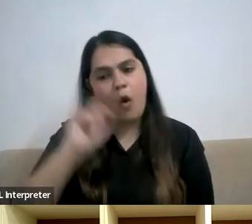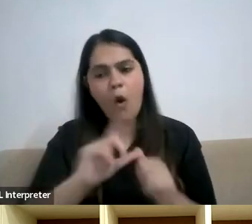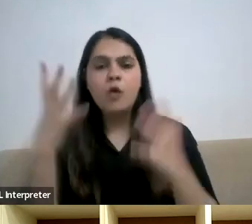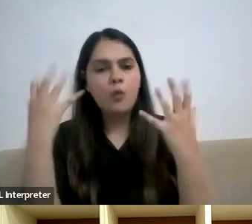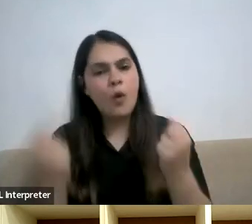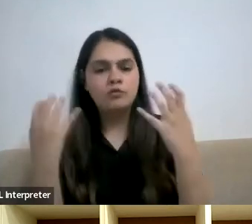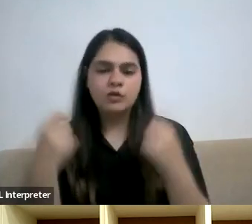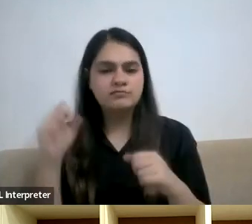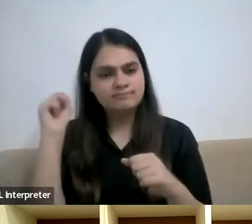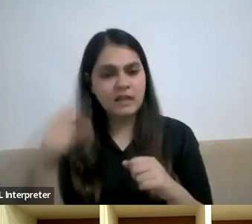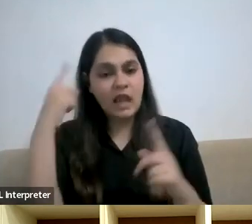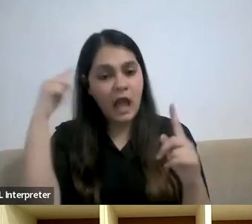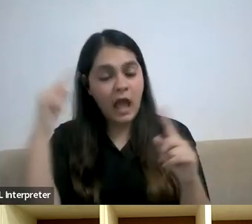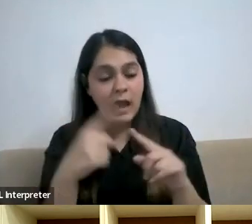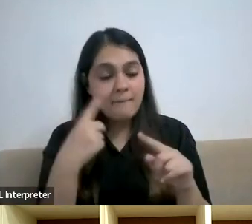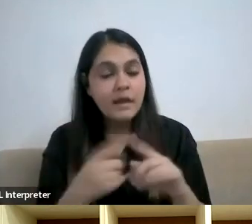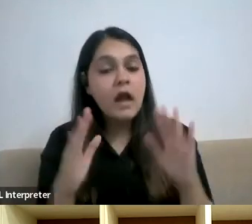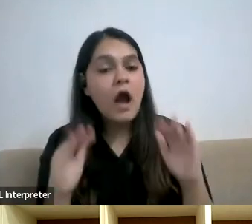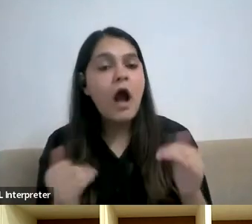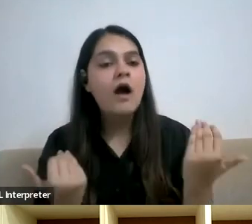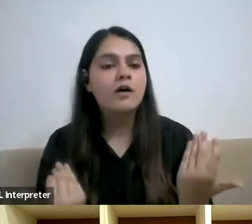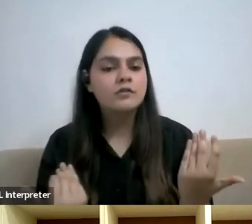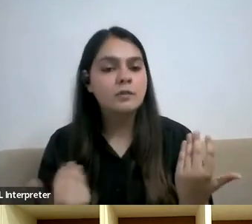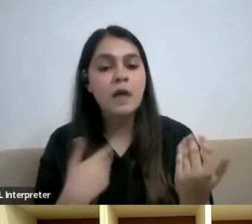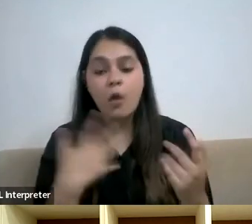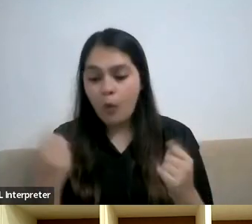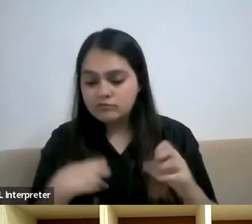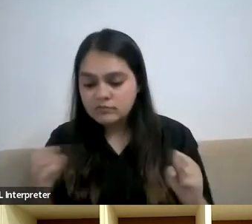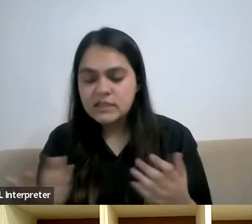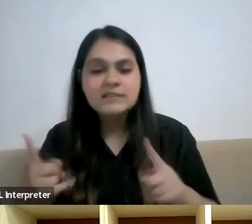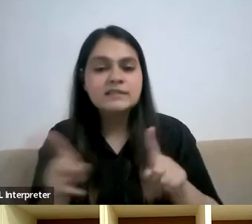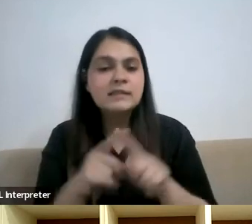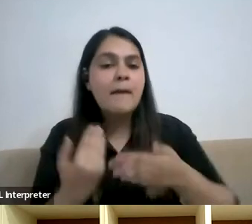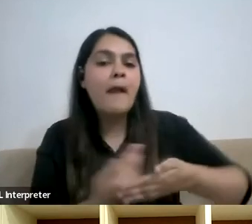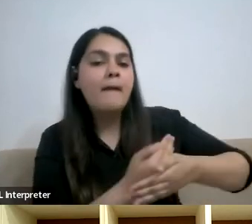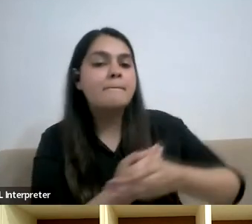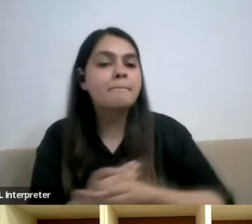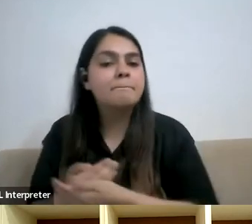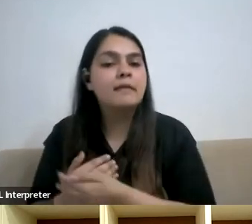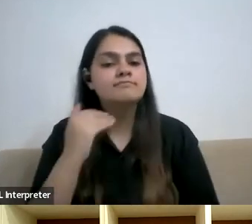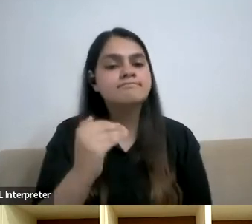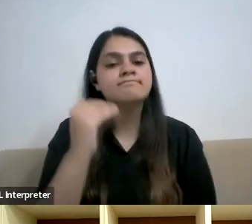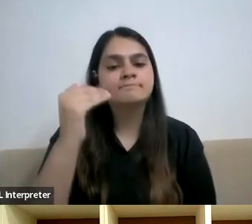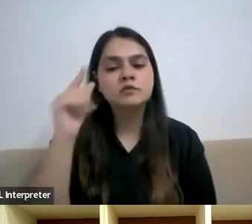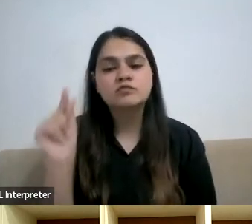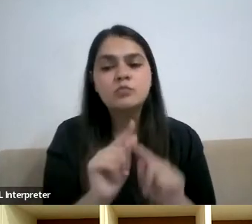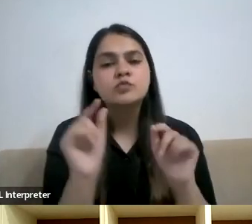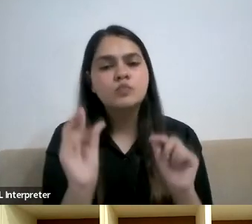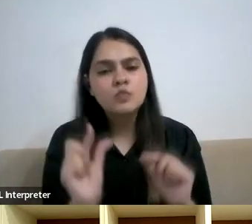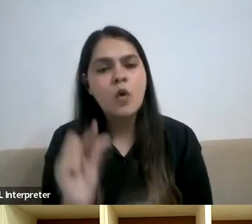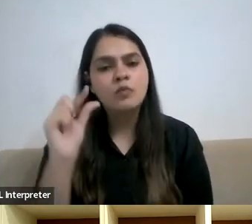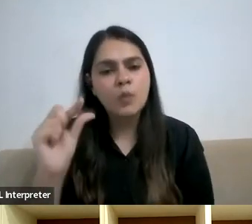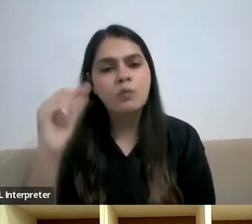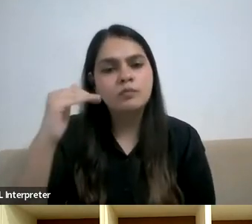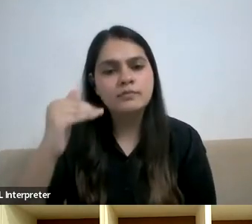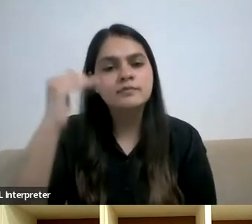well-meaning. But when it comes, I will do a baby step. I think that baby step too, how do I take, you know,